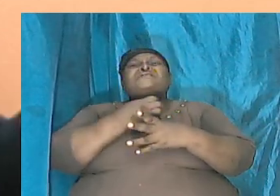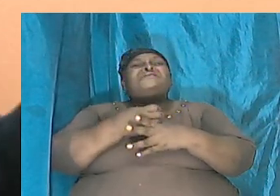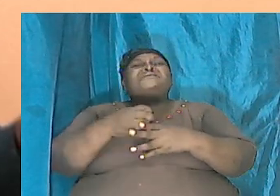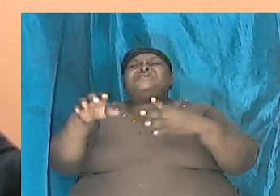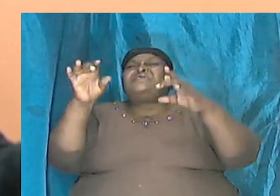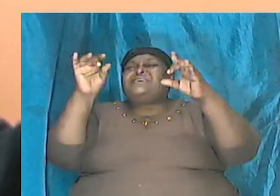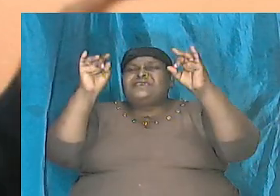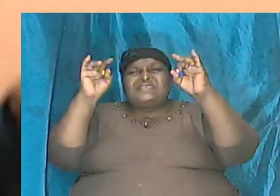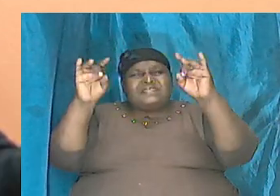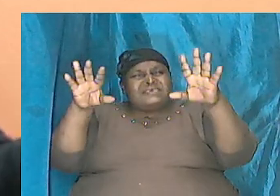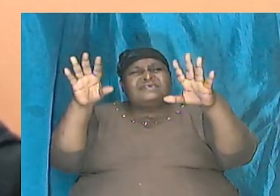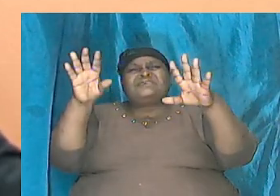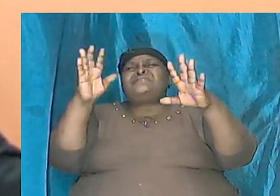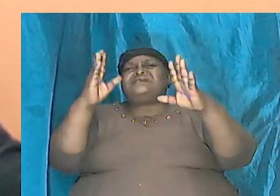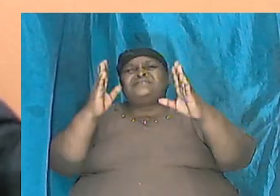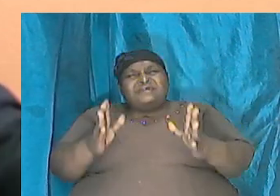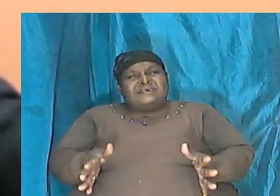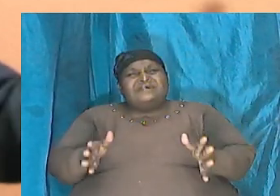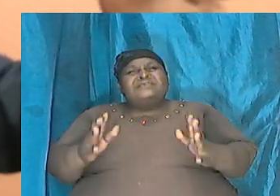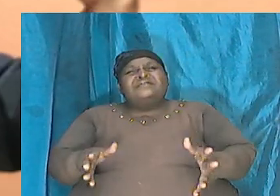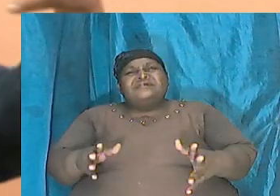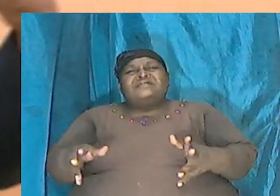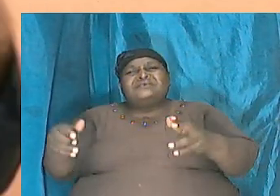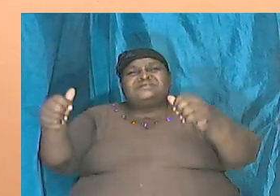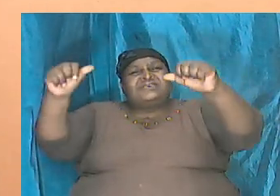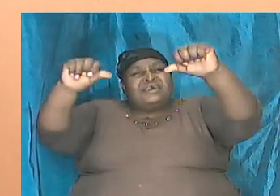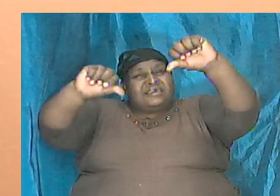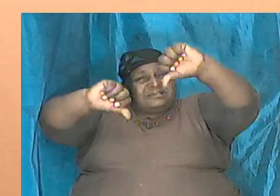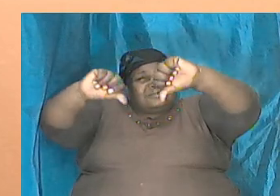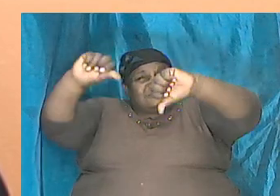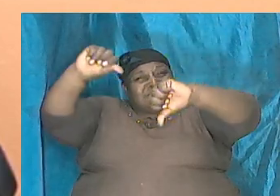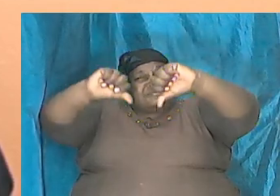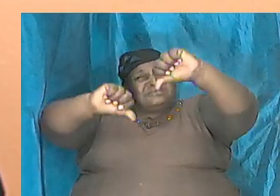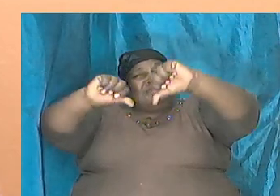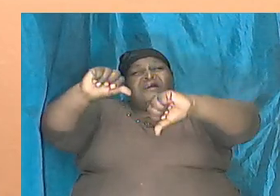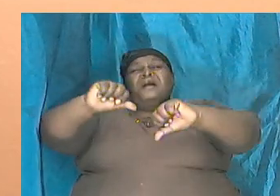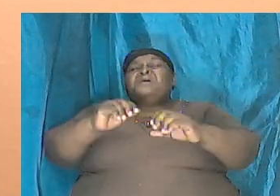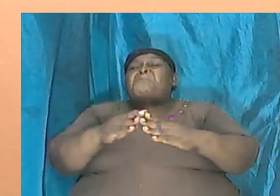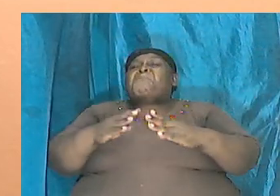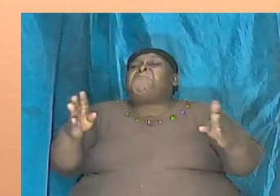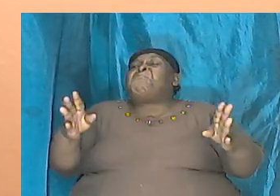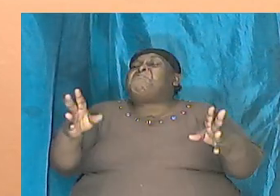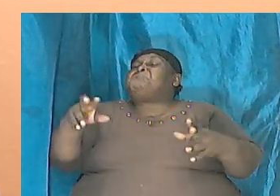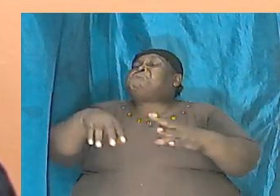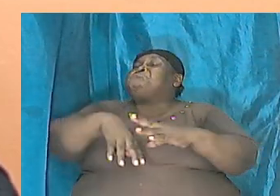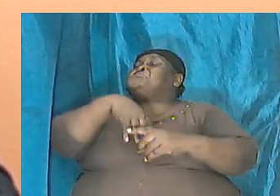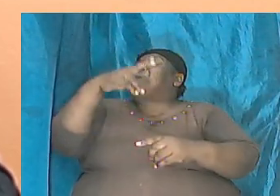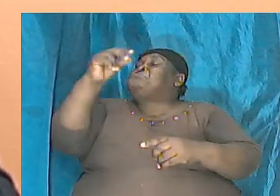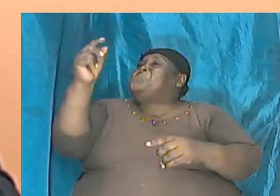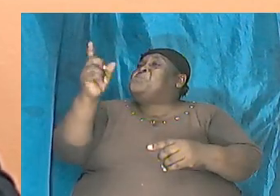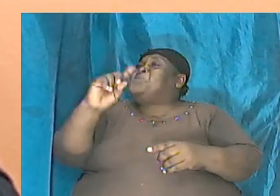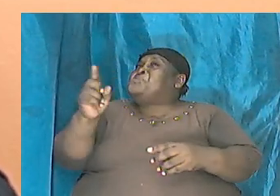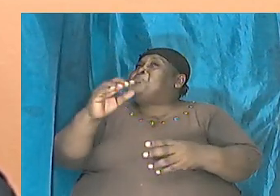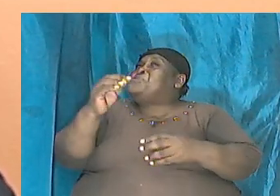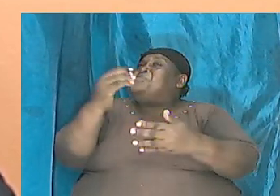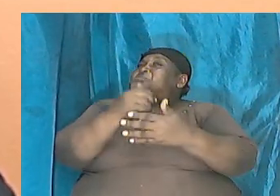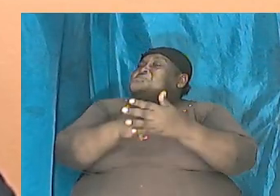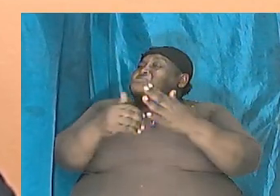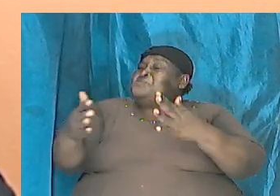scientific persons are telling them, that there was a big bang and out of nowhere something just happened, by